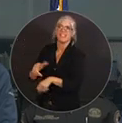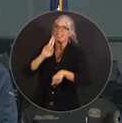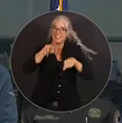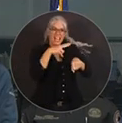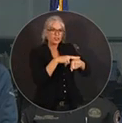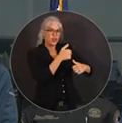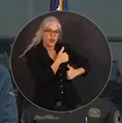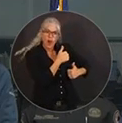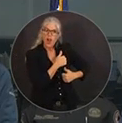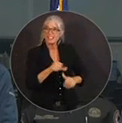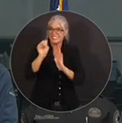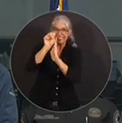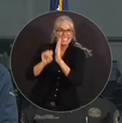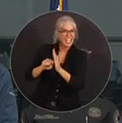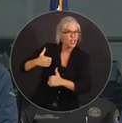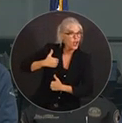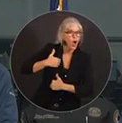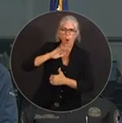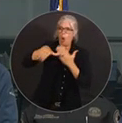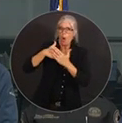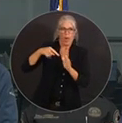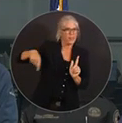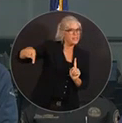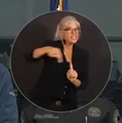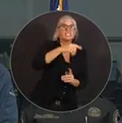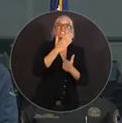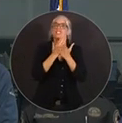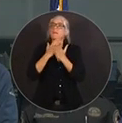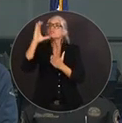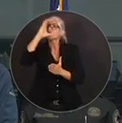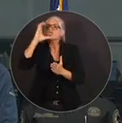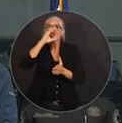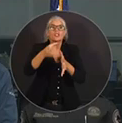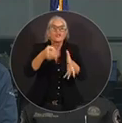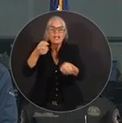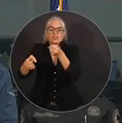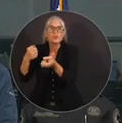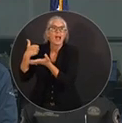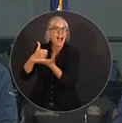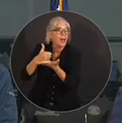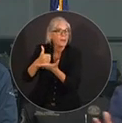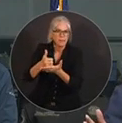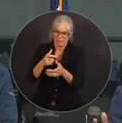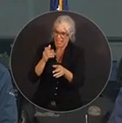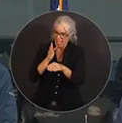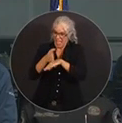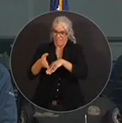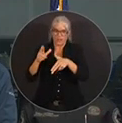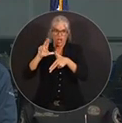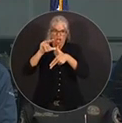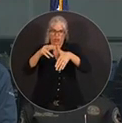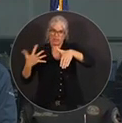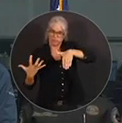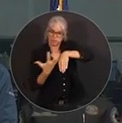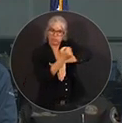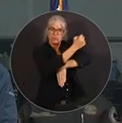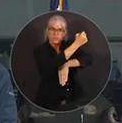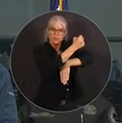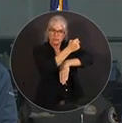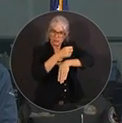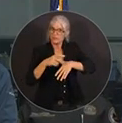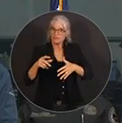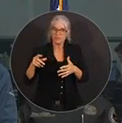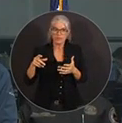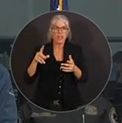Guard, all these people, and some of the search and rescue who helped immediately after Helene. And then when that mission was no longer necessary,